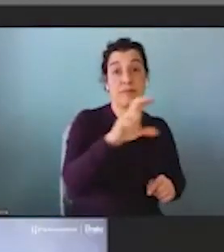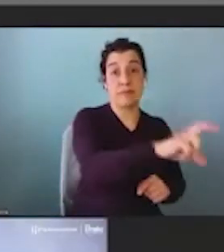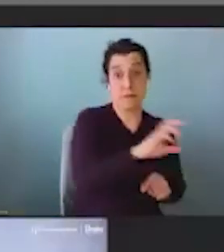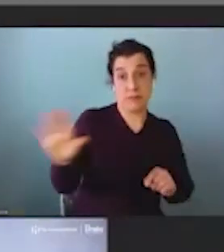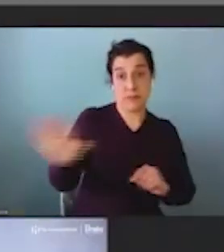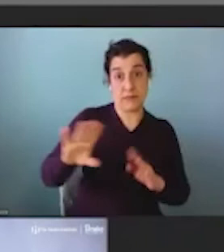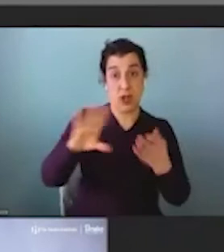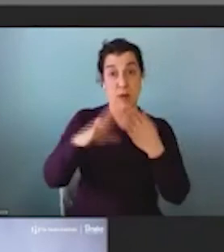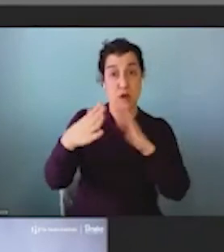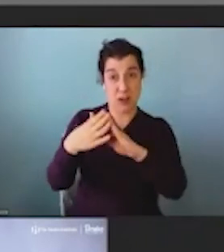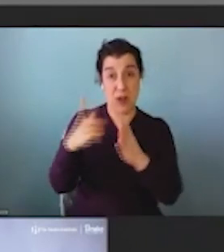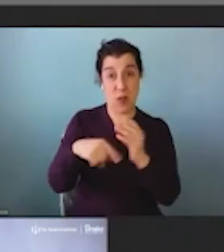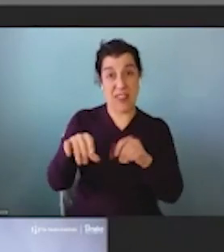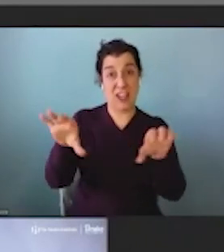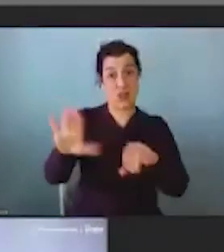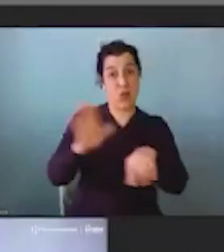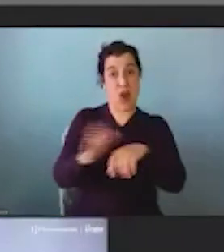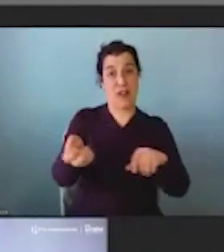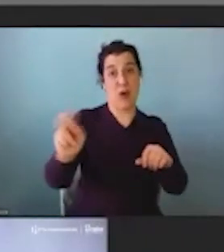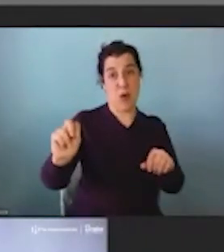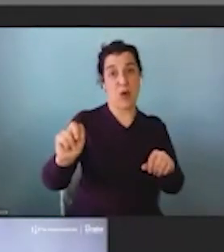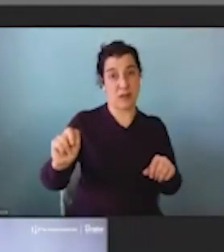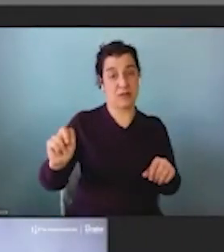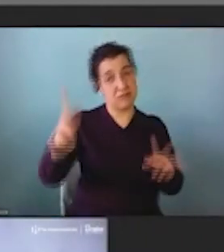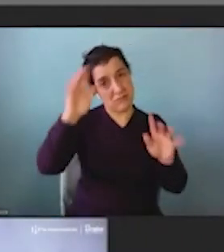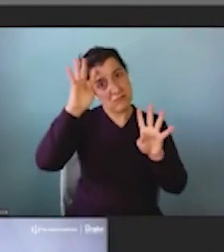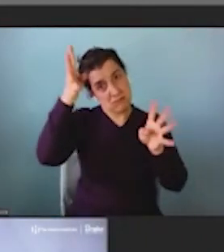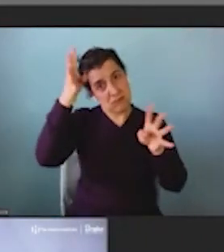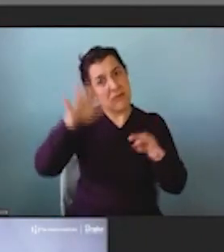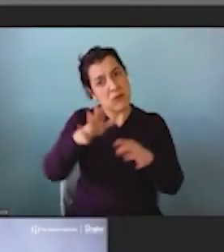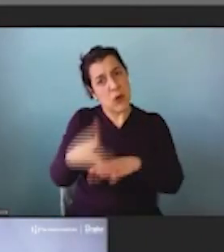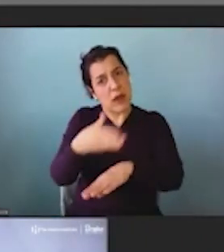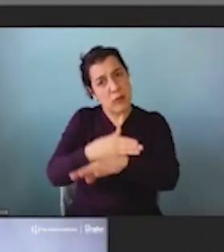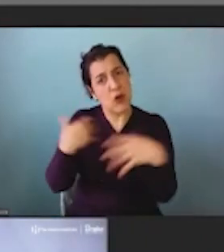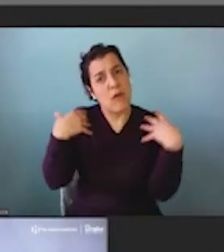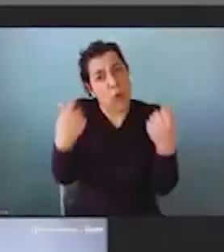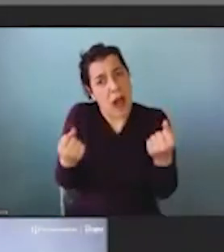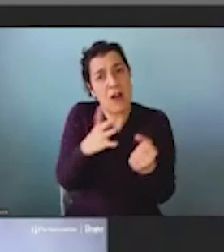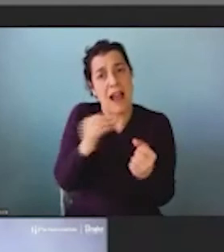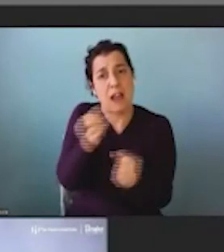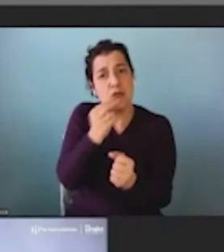about what they could do on their own to improve wellness and nutrition.